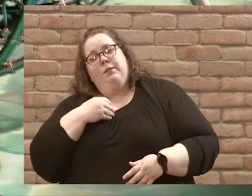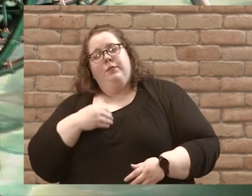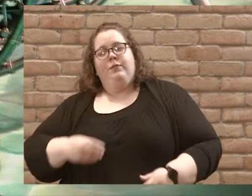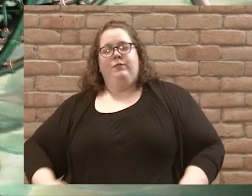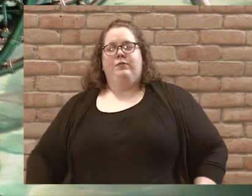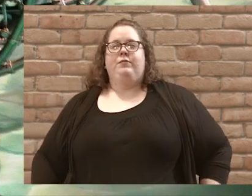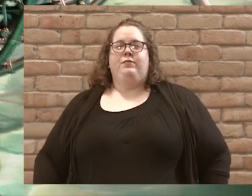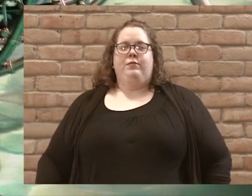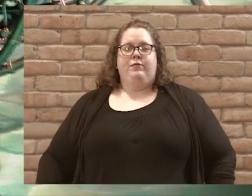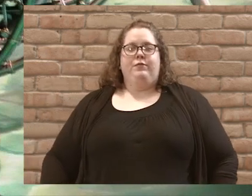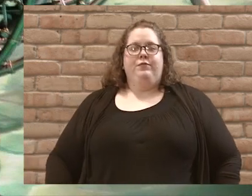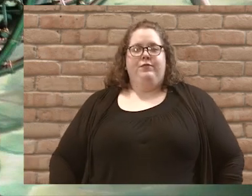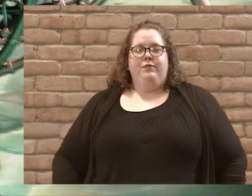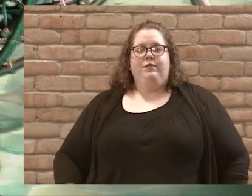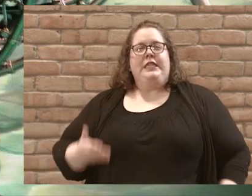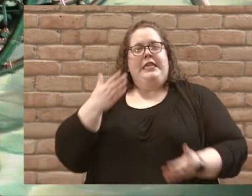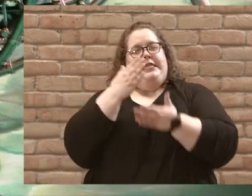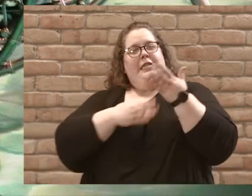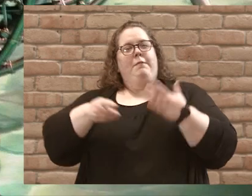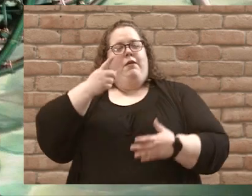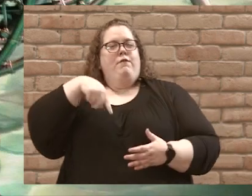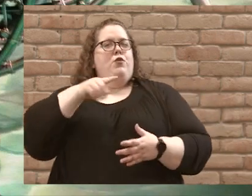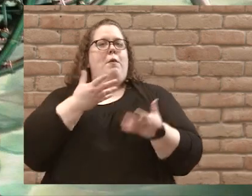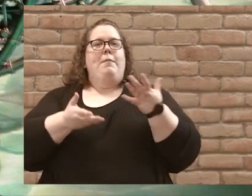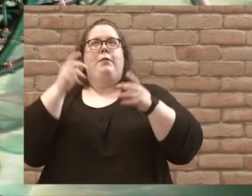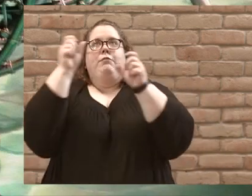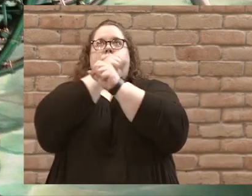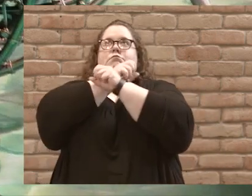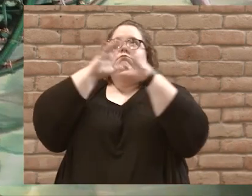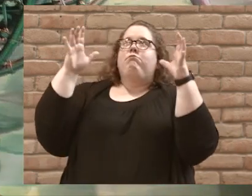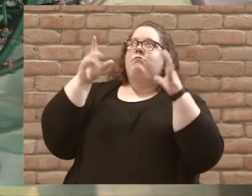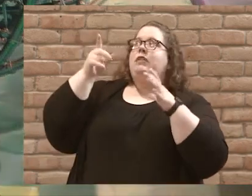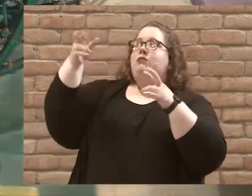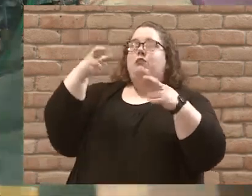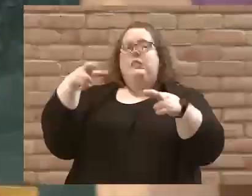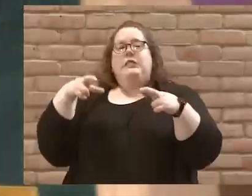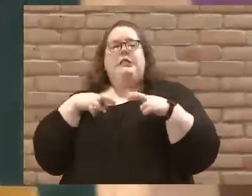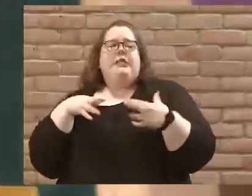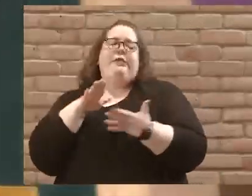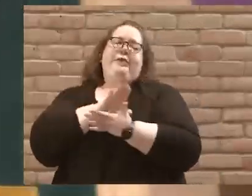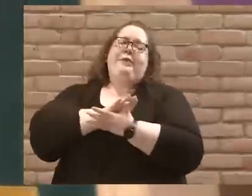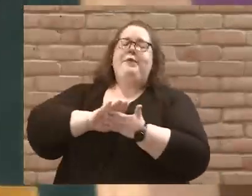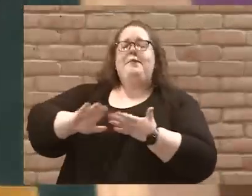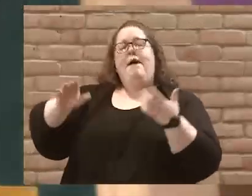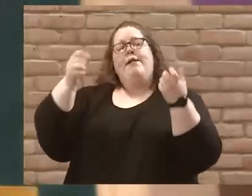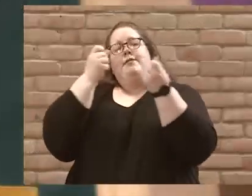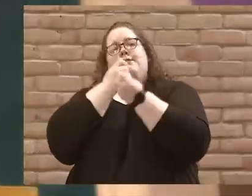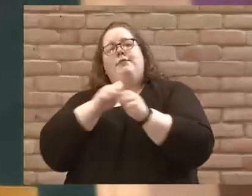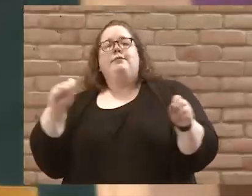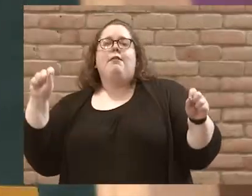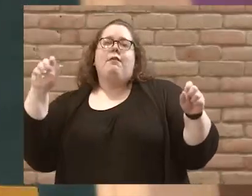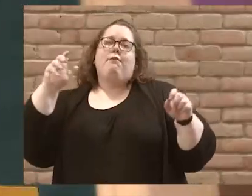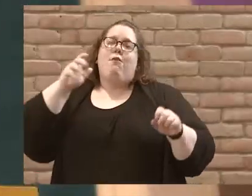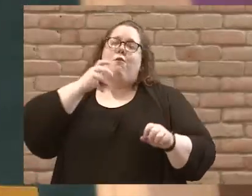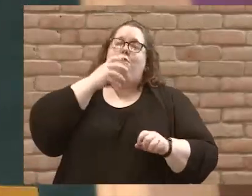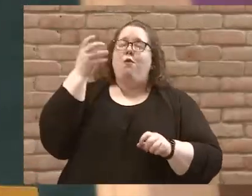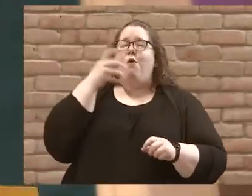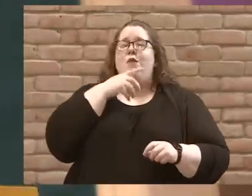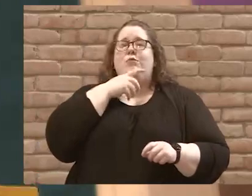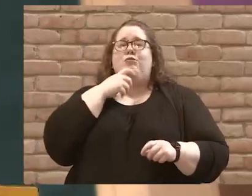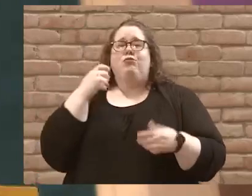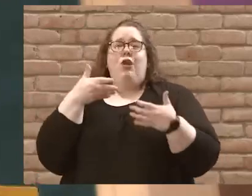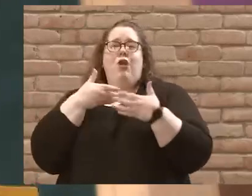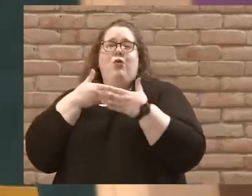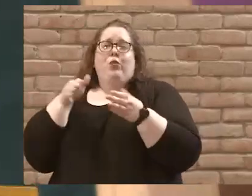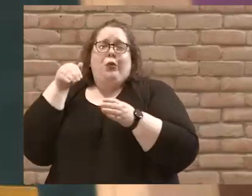Now, some of you are imagining that Jesus retired to a nice, safe, warm, dry room